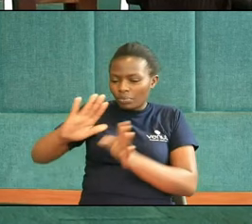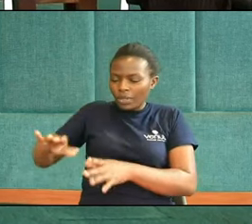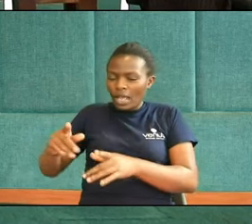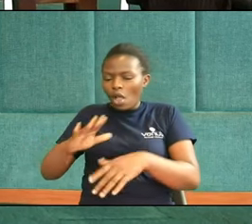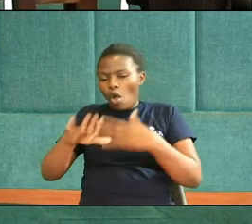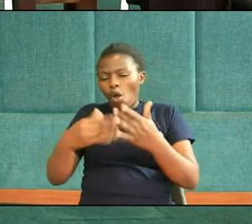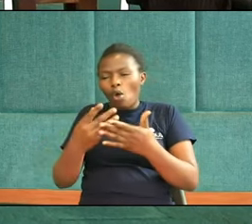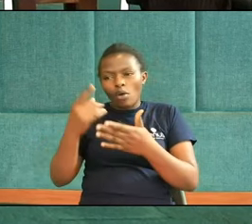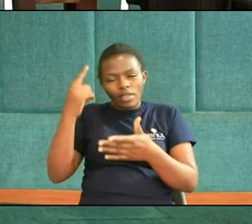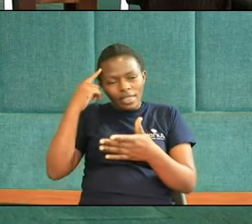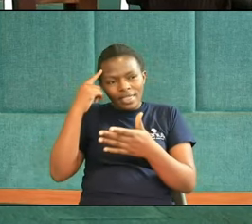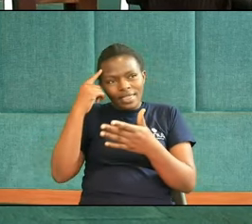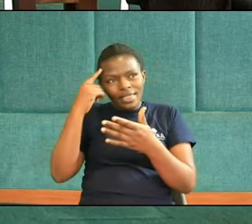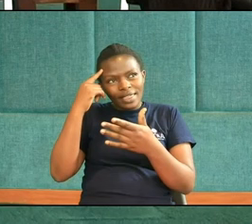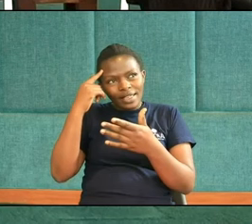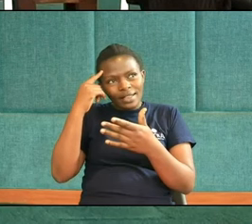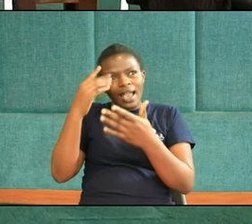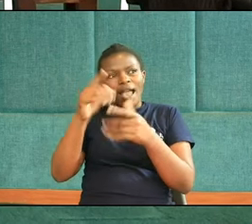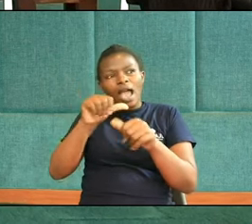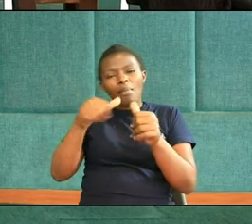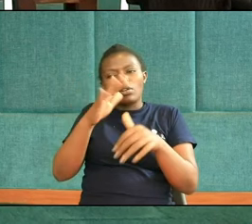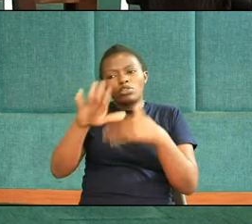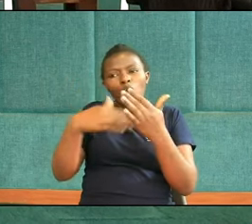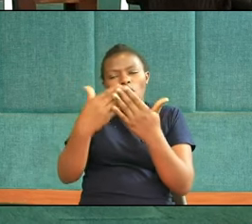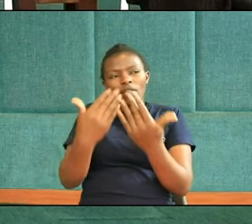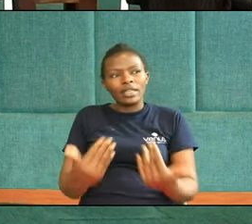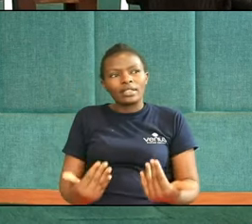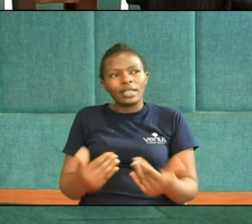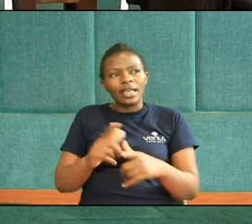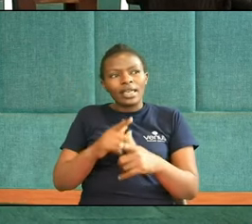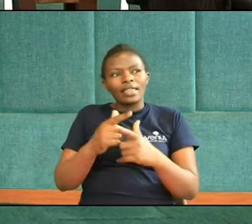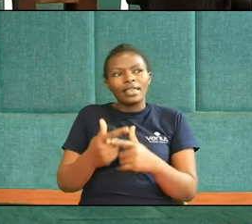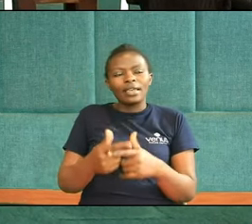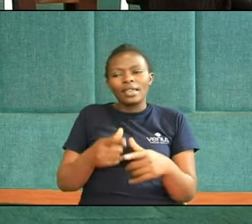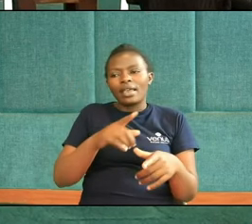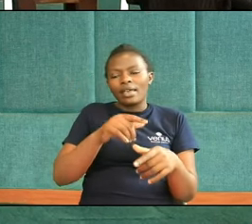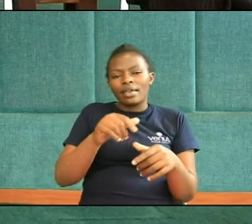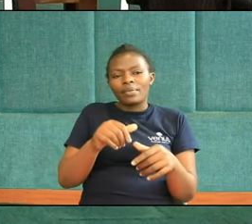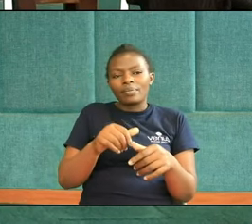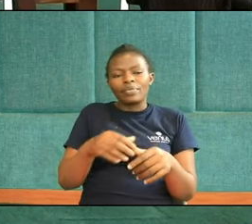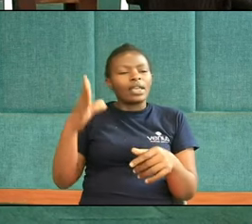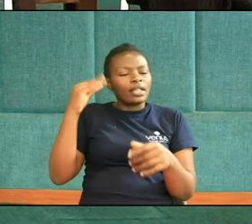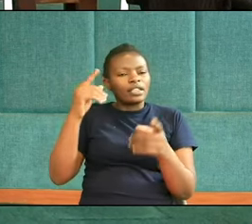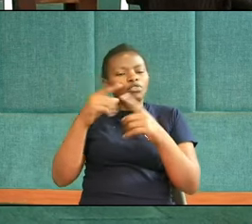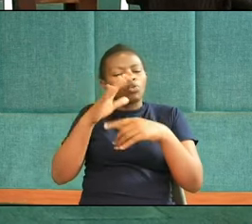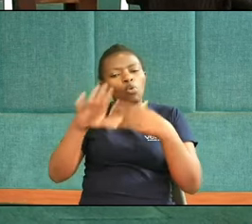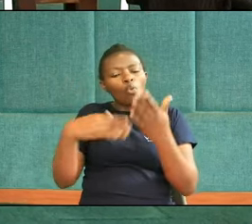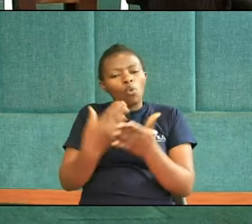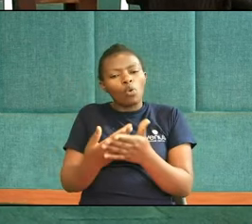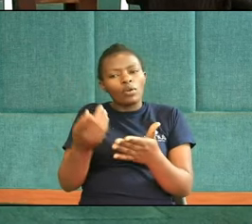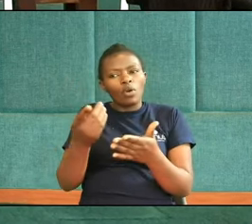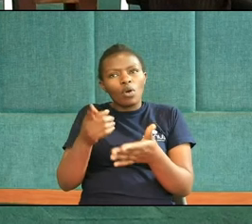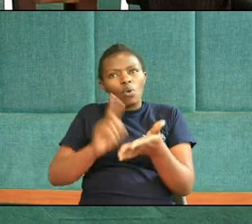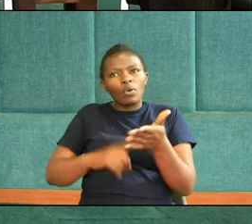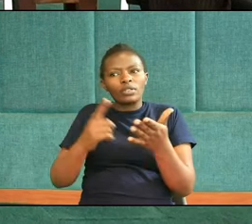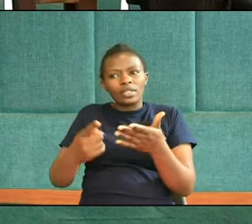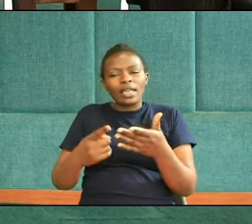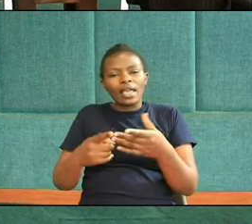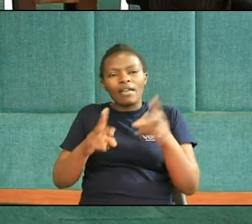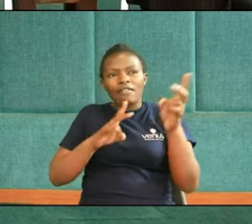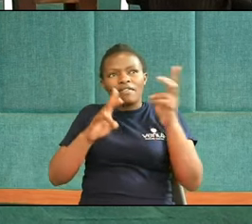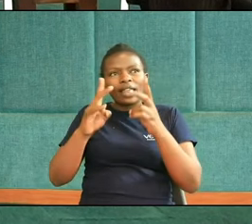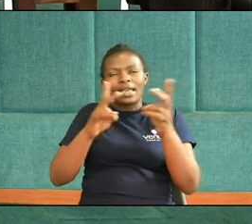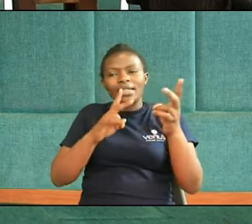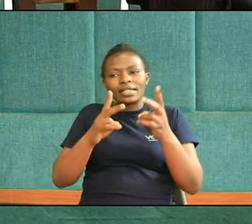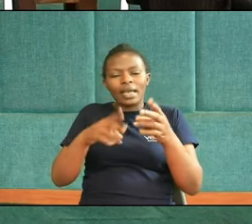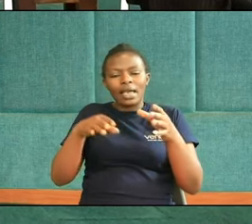that And you know She listened Intently to the speech Given by flight attendants And tried to commit it To memory All